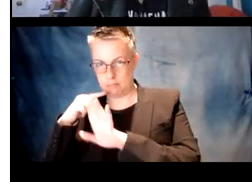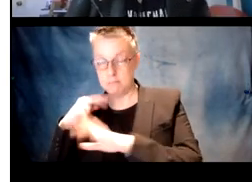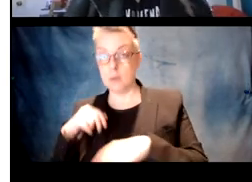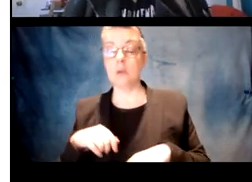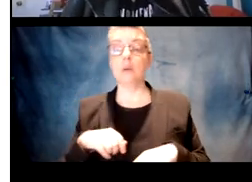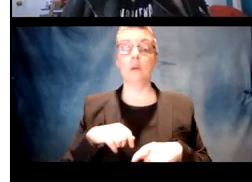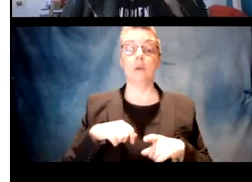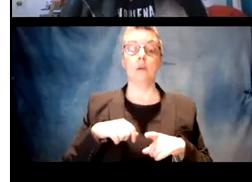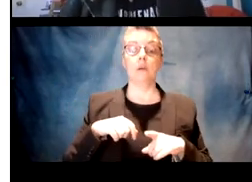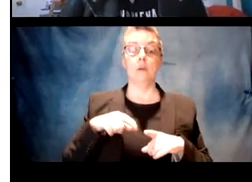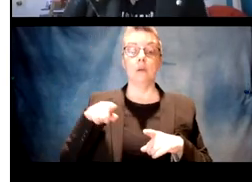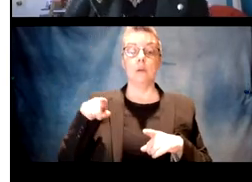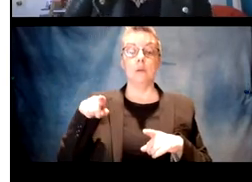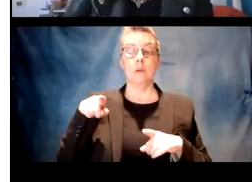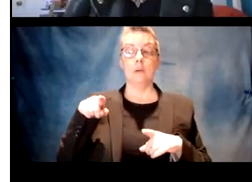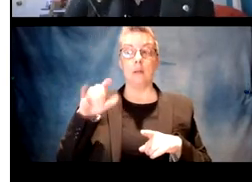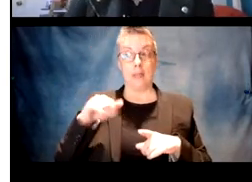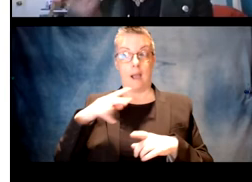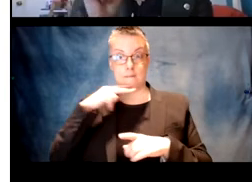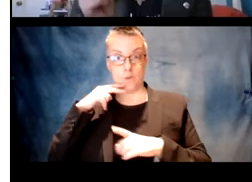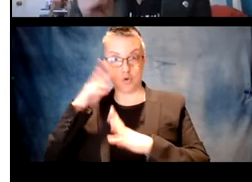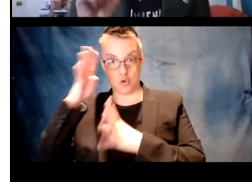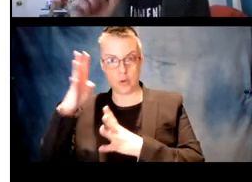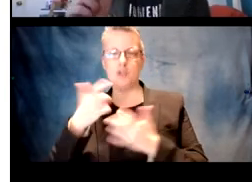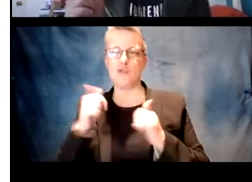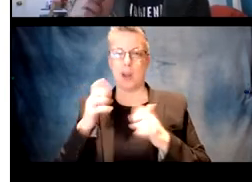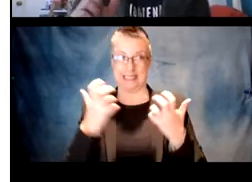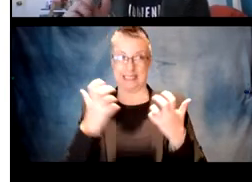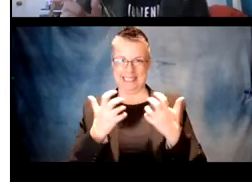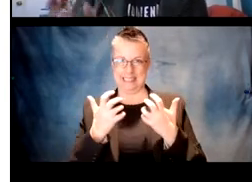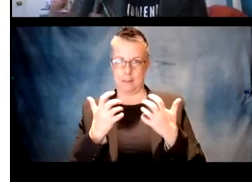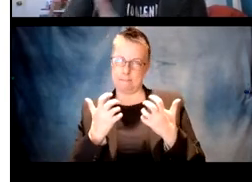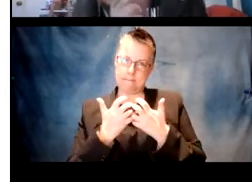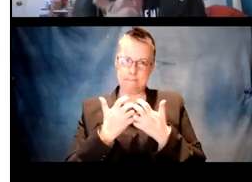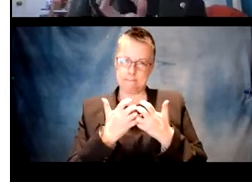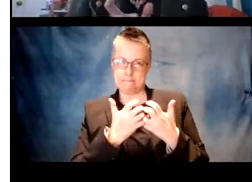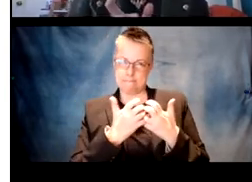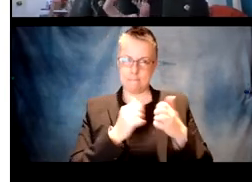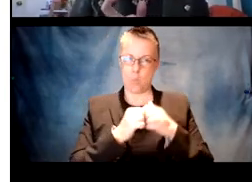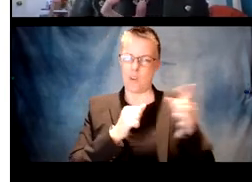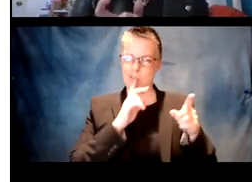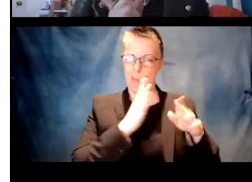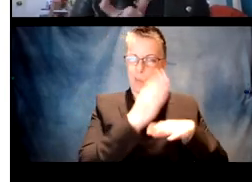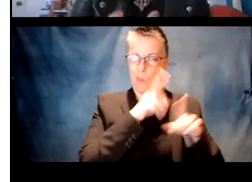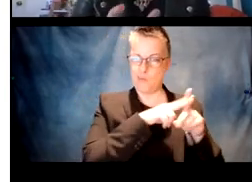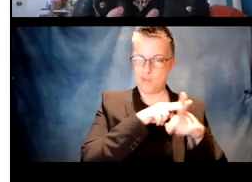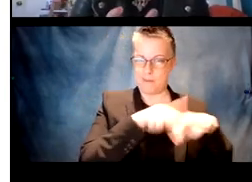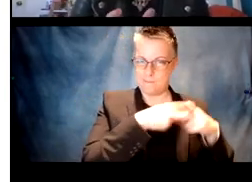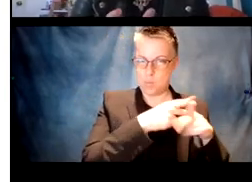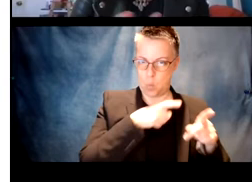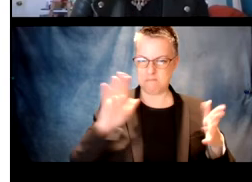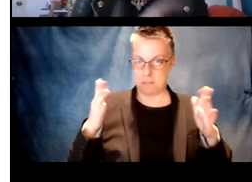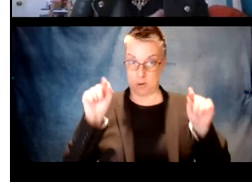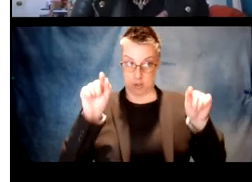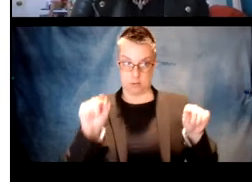so verbs that, given the sound sequences, they're going to be as closely matched as we